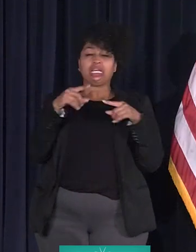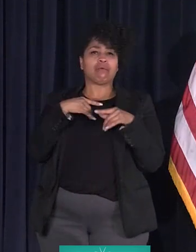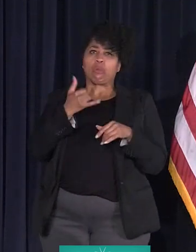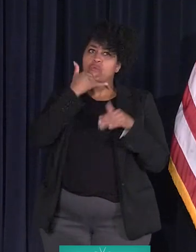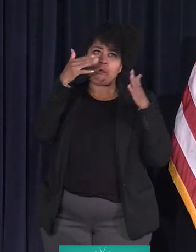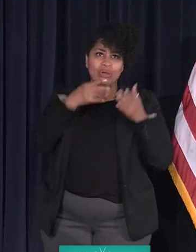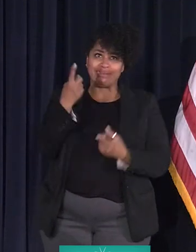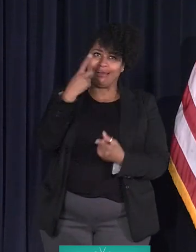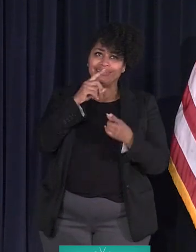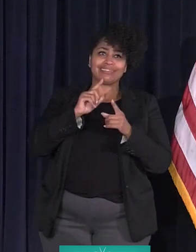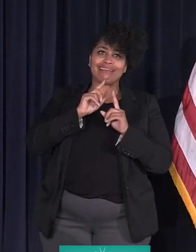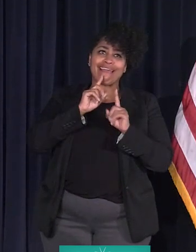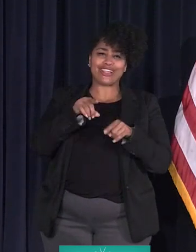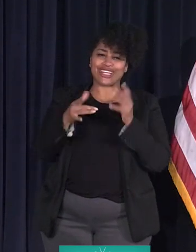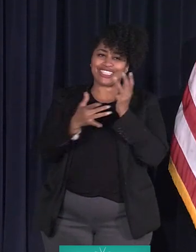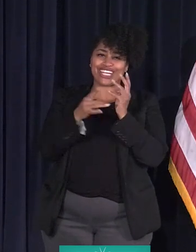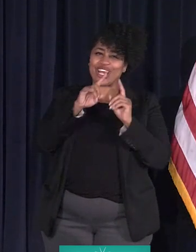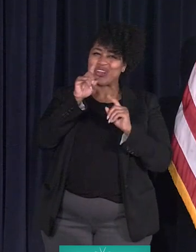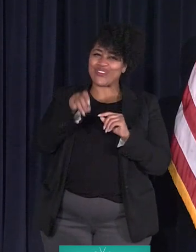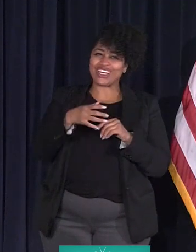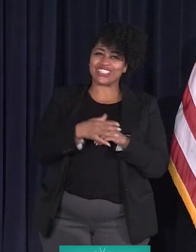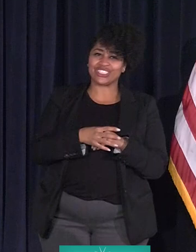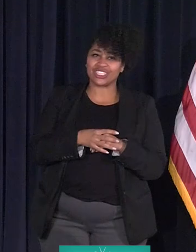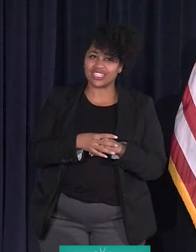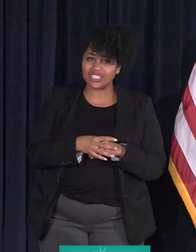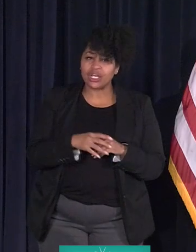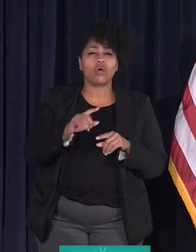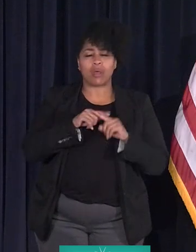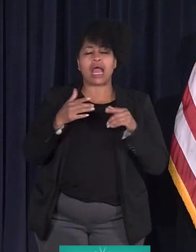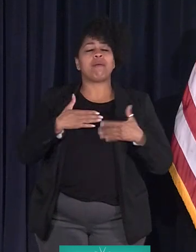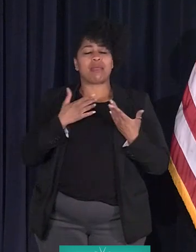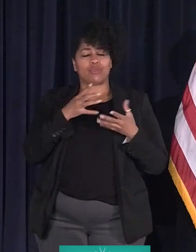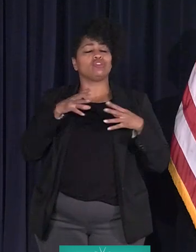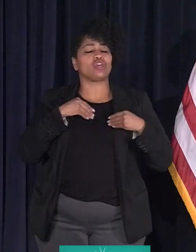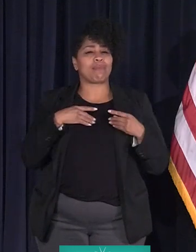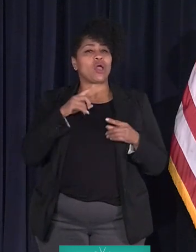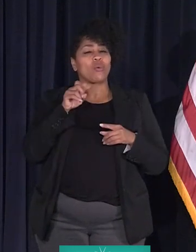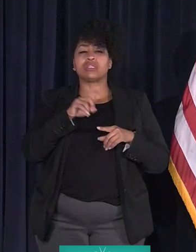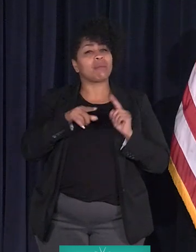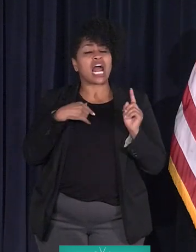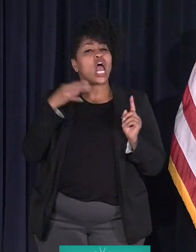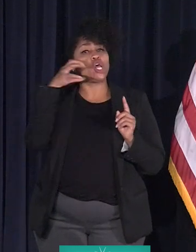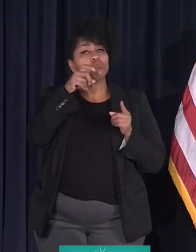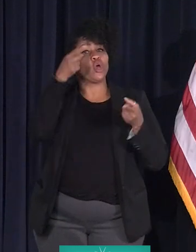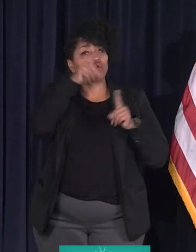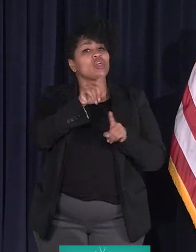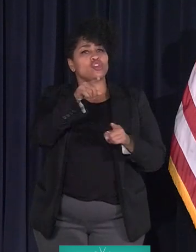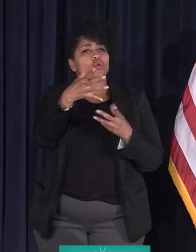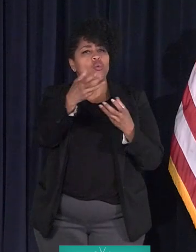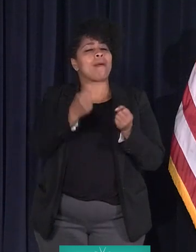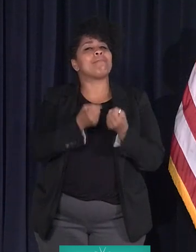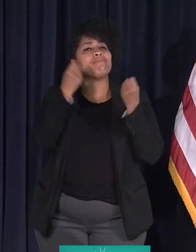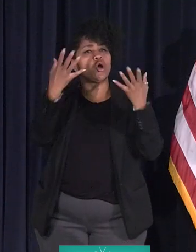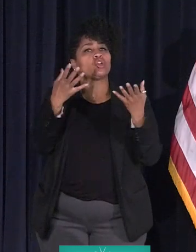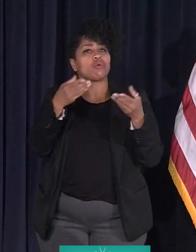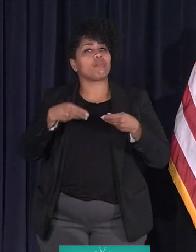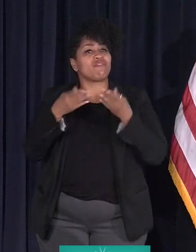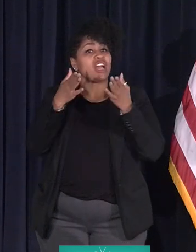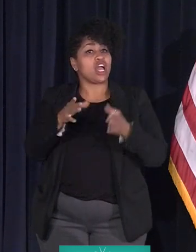questions. But I know. Well, I'm glad you at took the question. Okay. But I assume you agree that you want multiple providers.